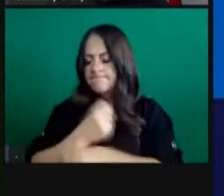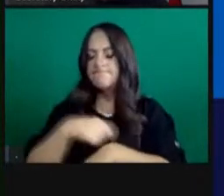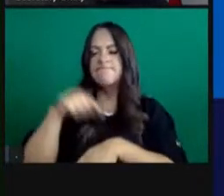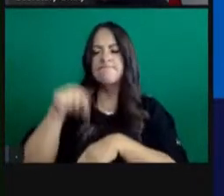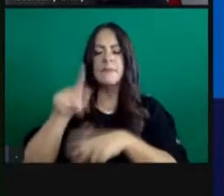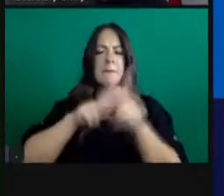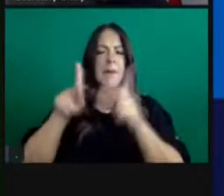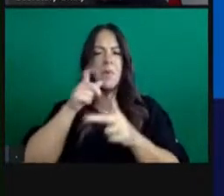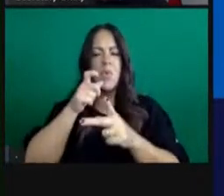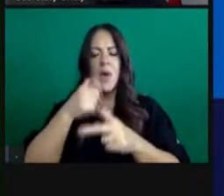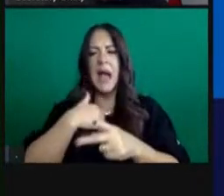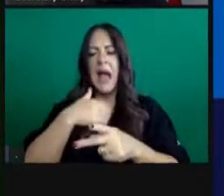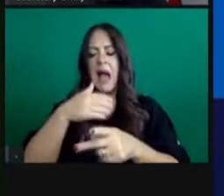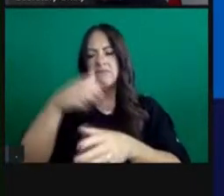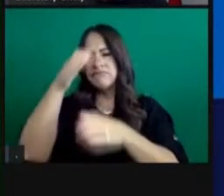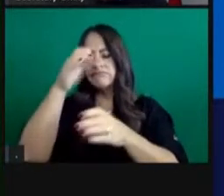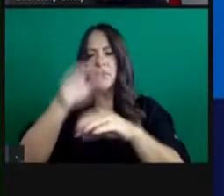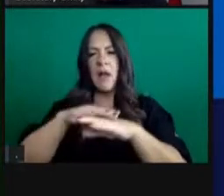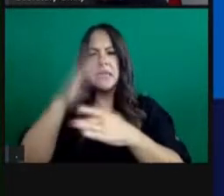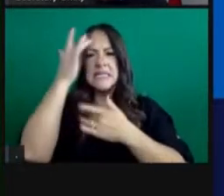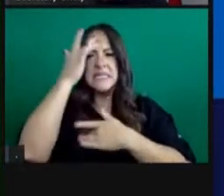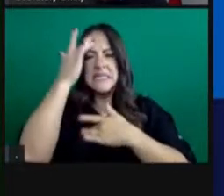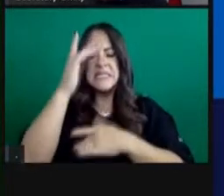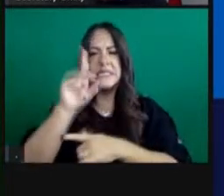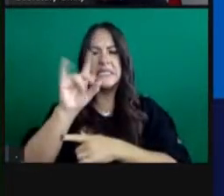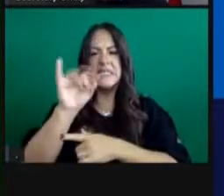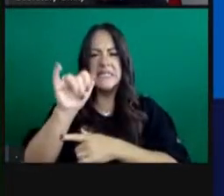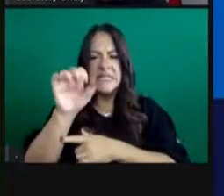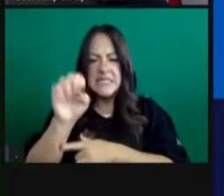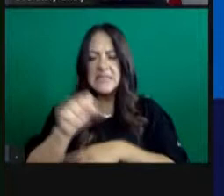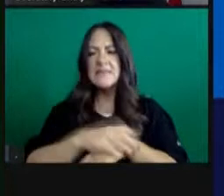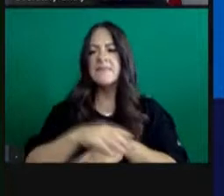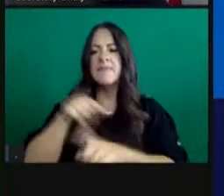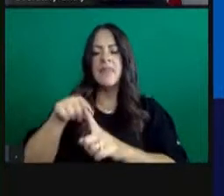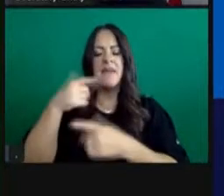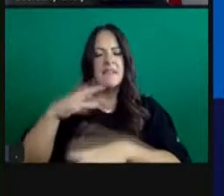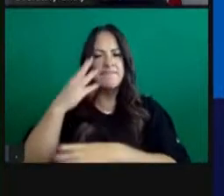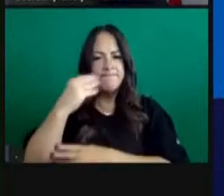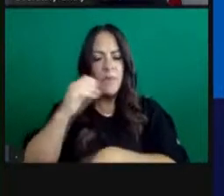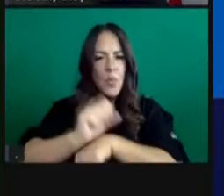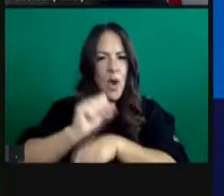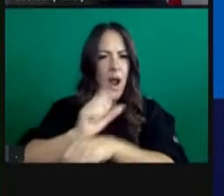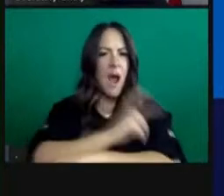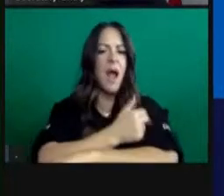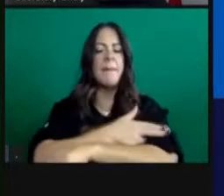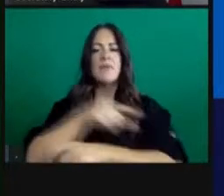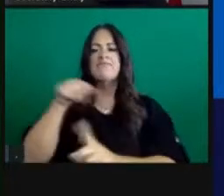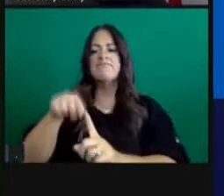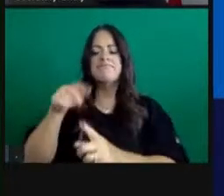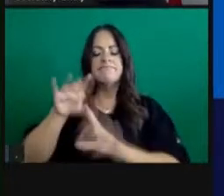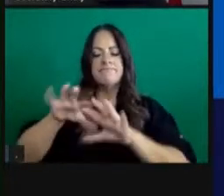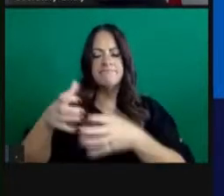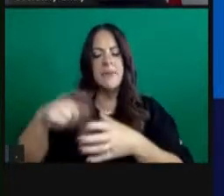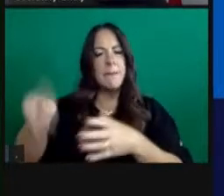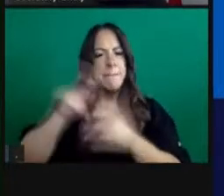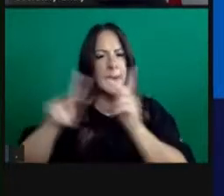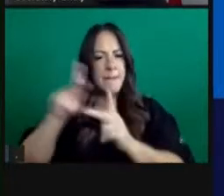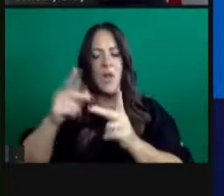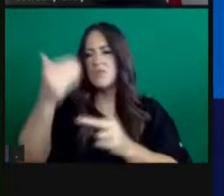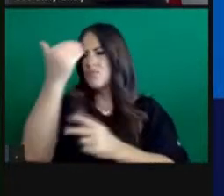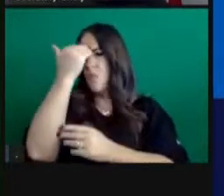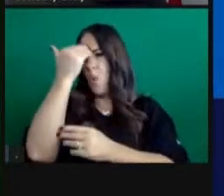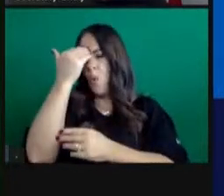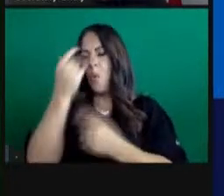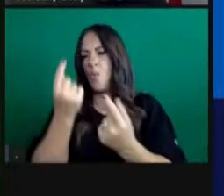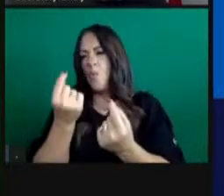thinking hard, even individuals who are spending time working themselves in hospitals and understand where the rubber meets the